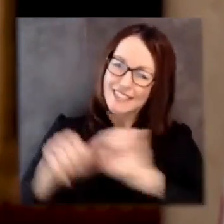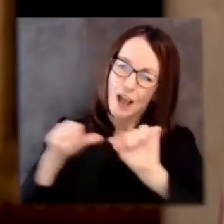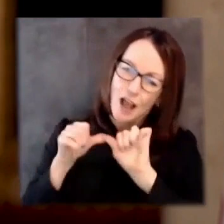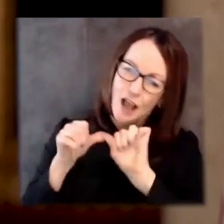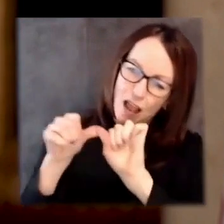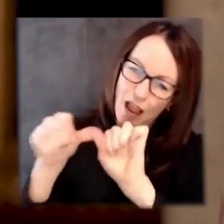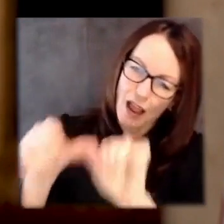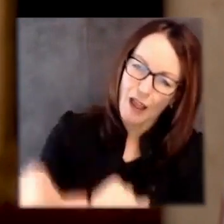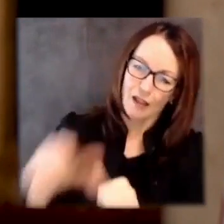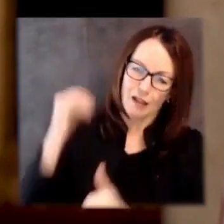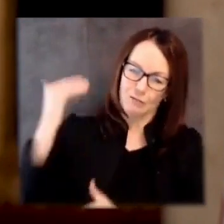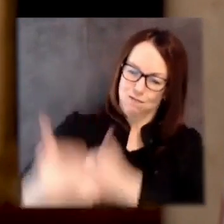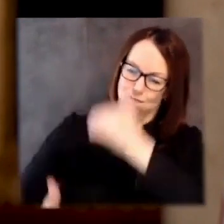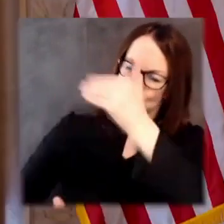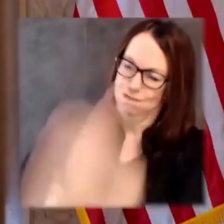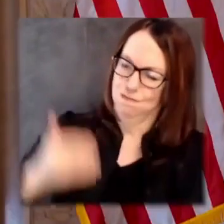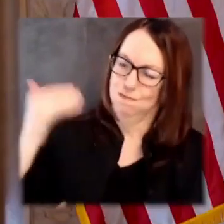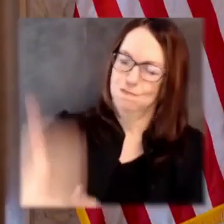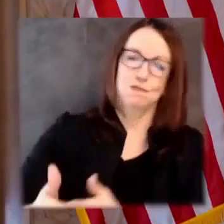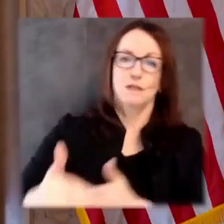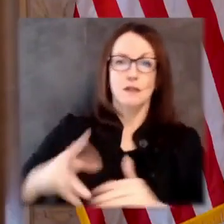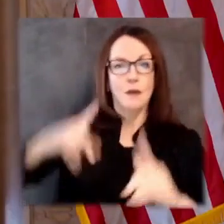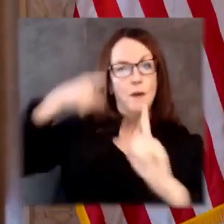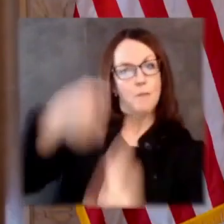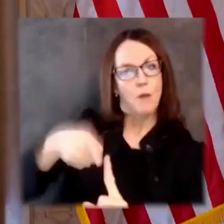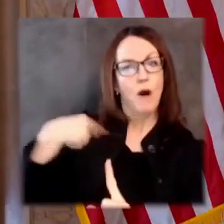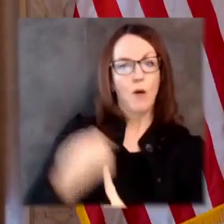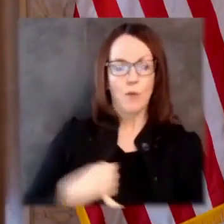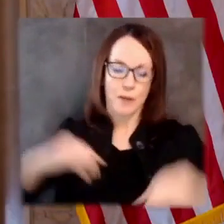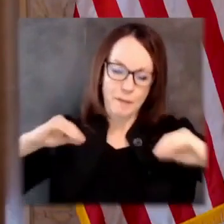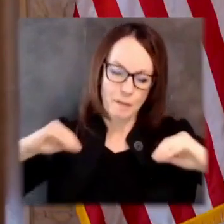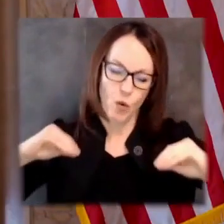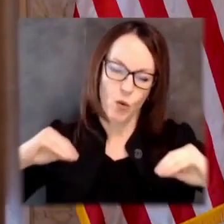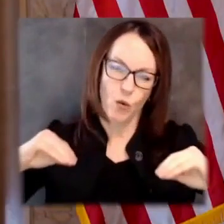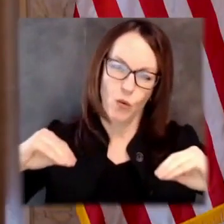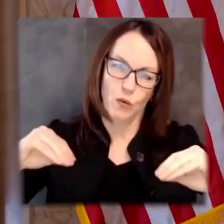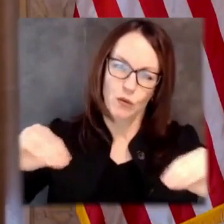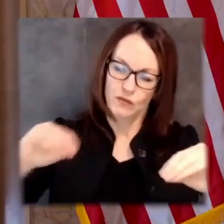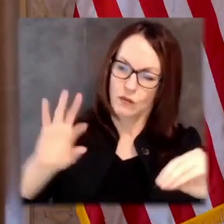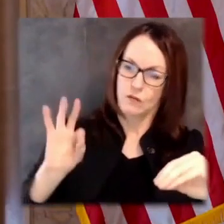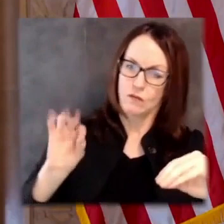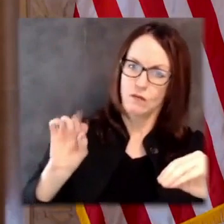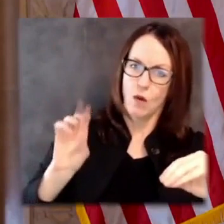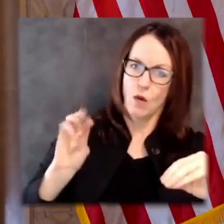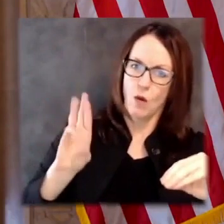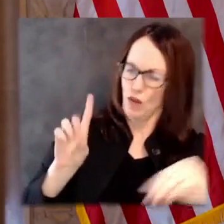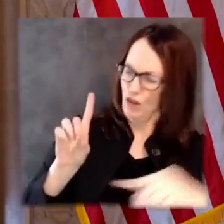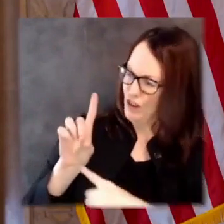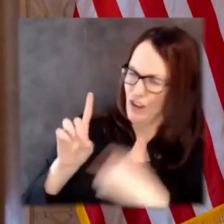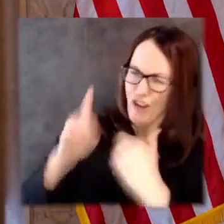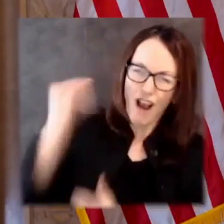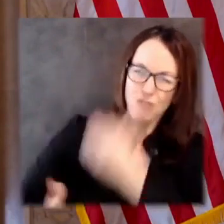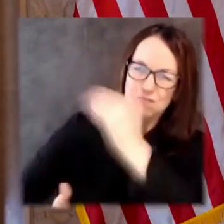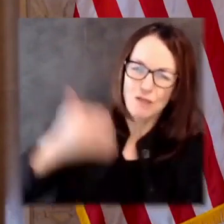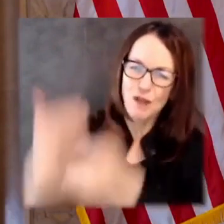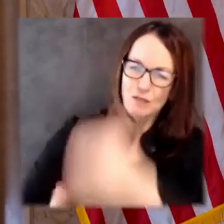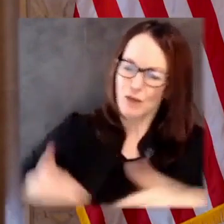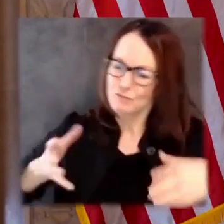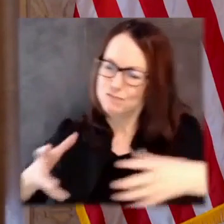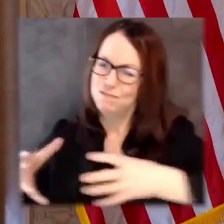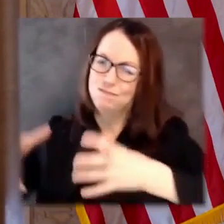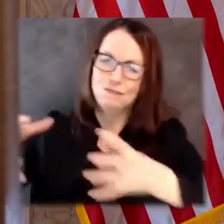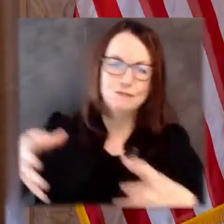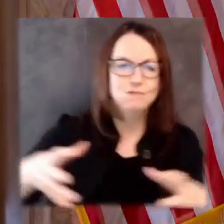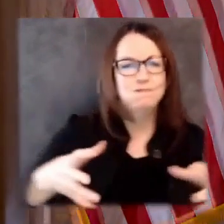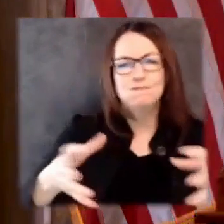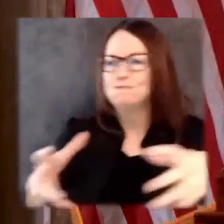have as we must. But forward was a challenge to us then, just as it is here today, not to move